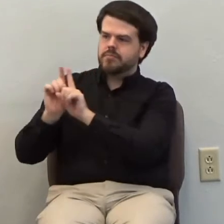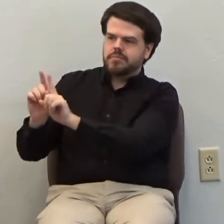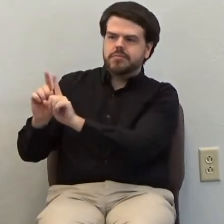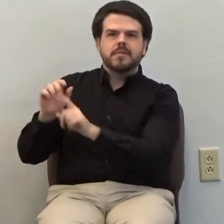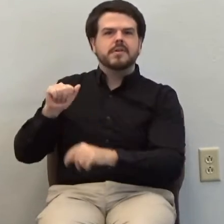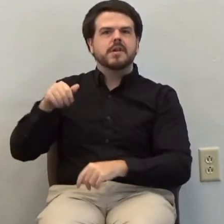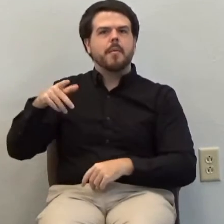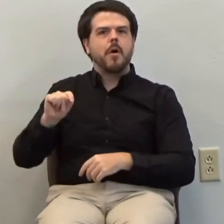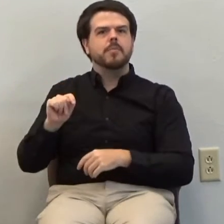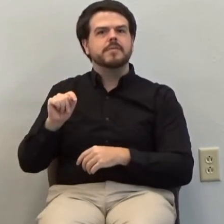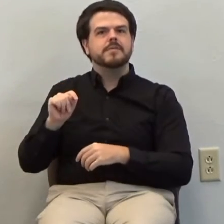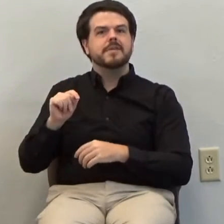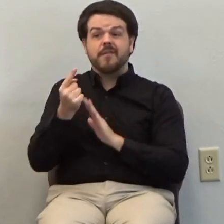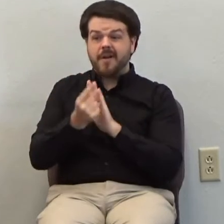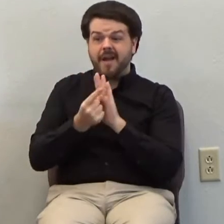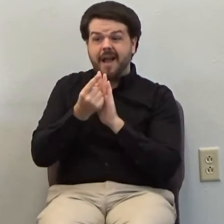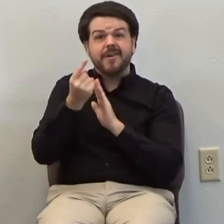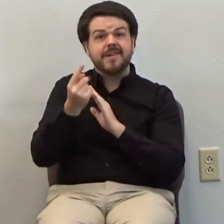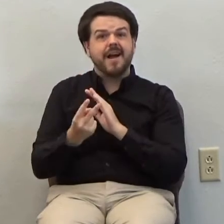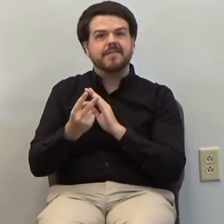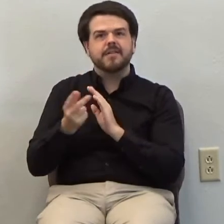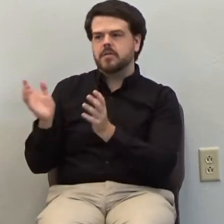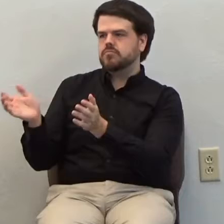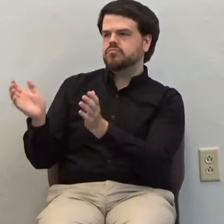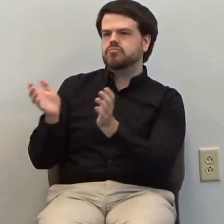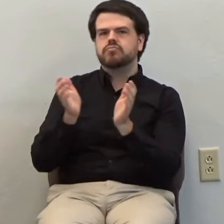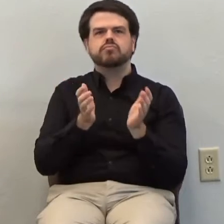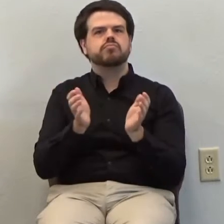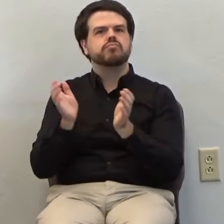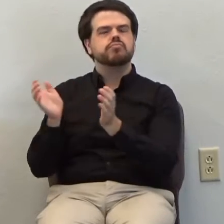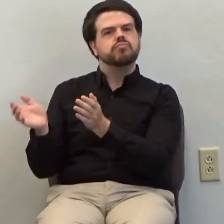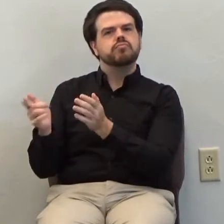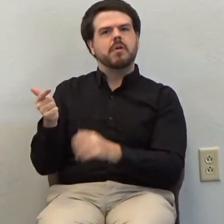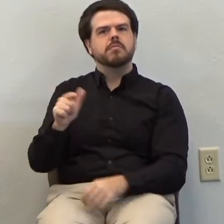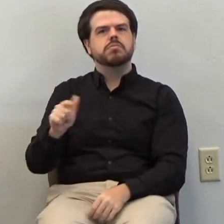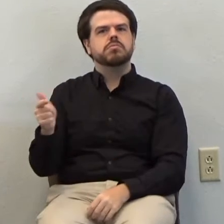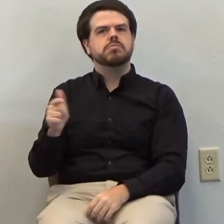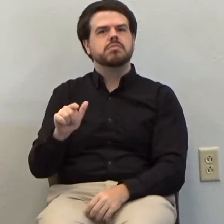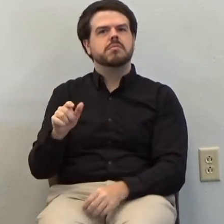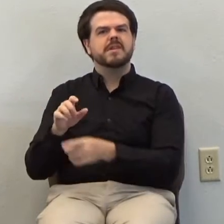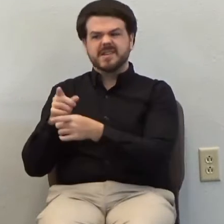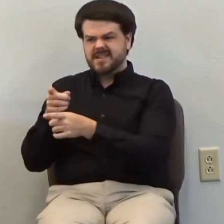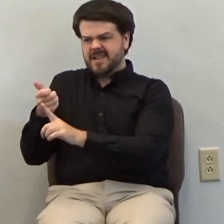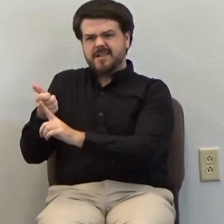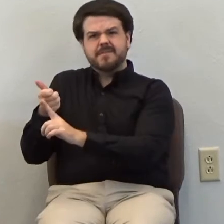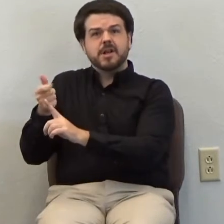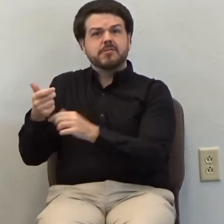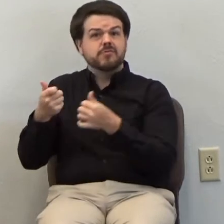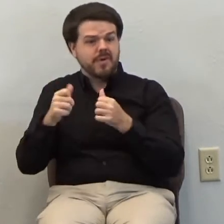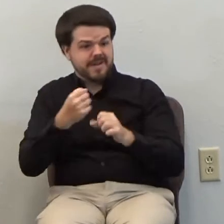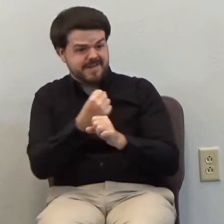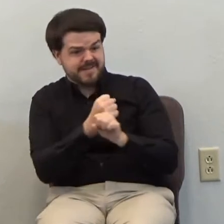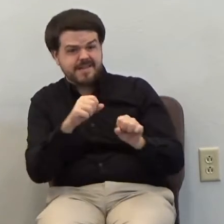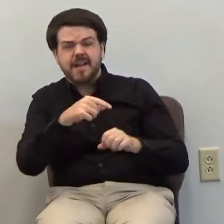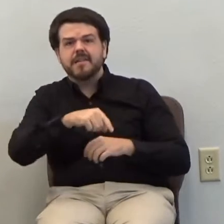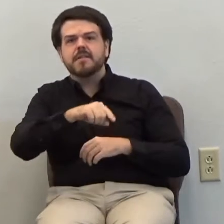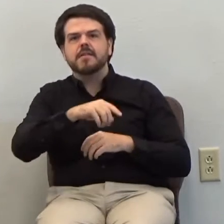dialogued back and forth. Samuel L. Jackson character trying to save him as best as he could, being really, probably didn't even